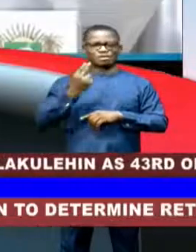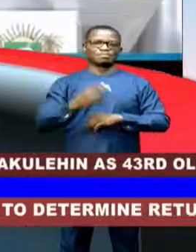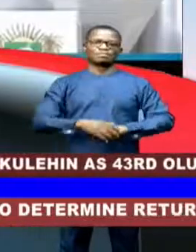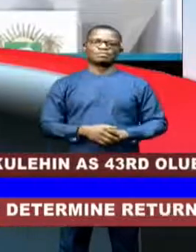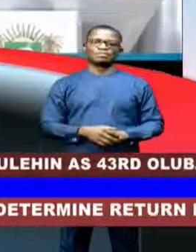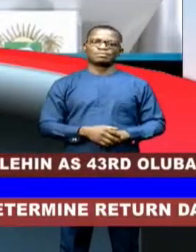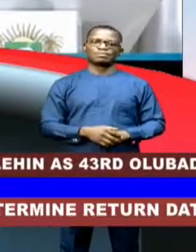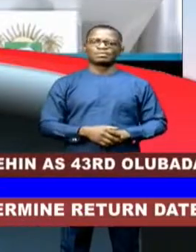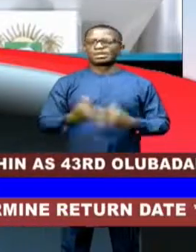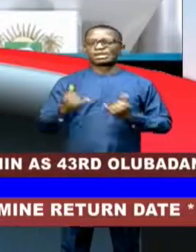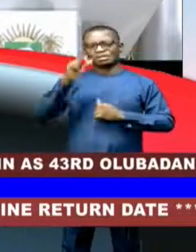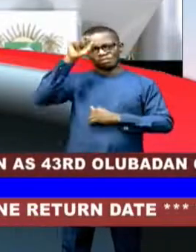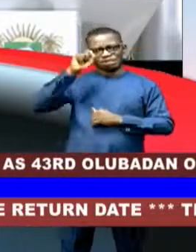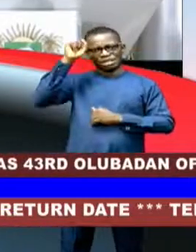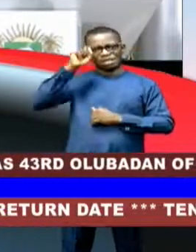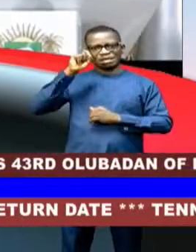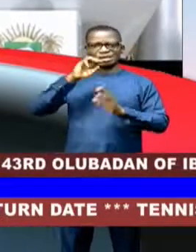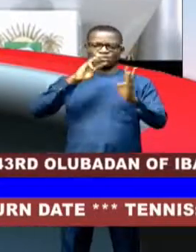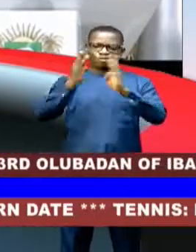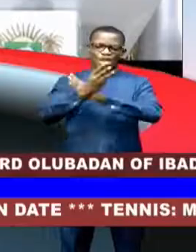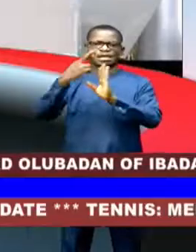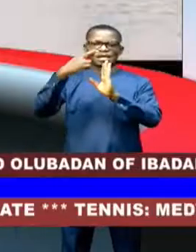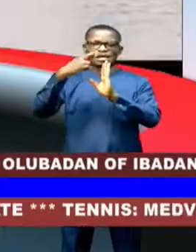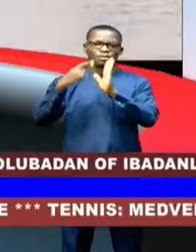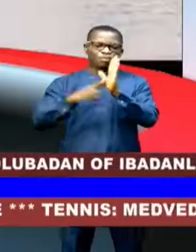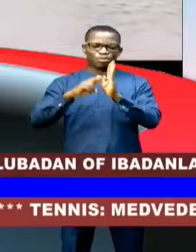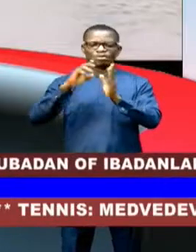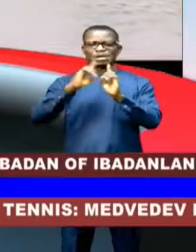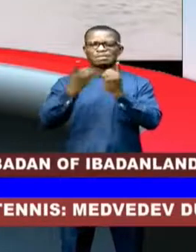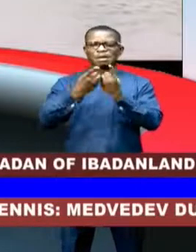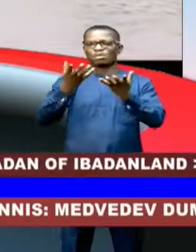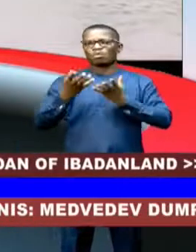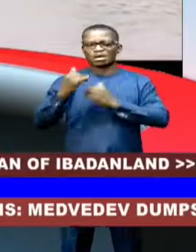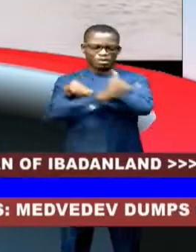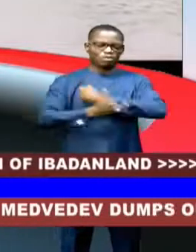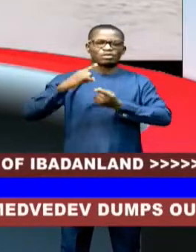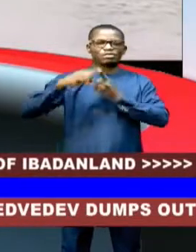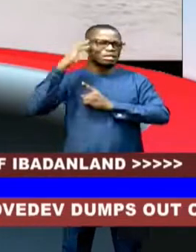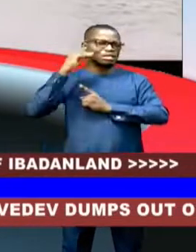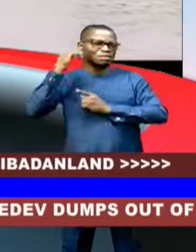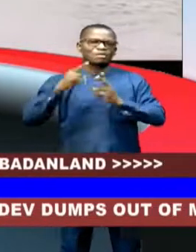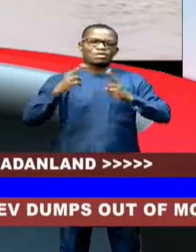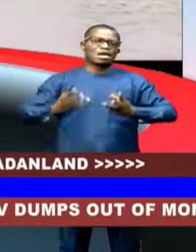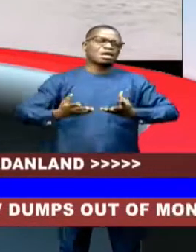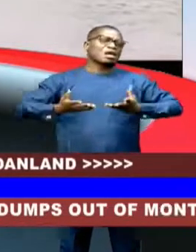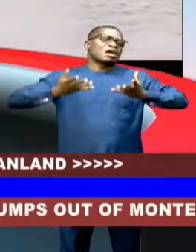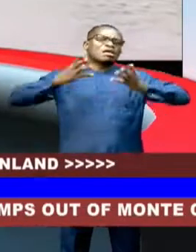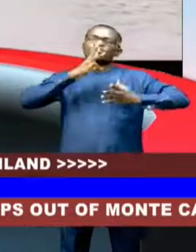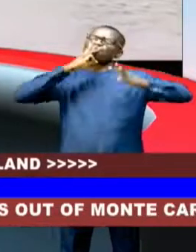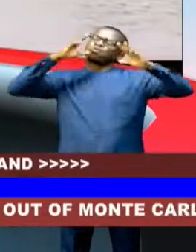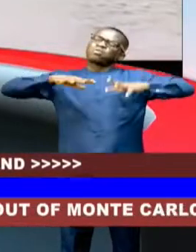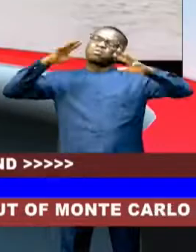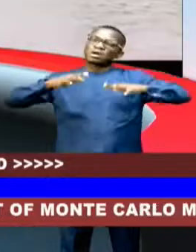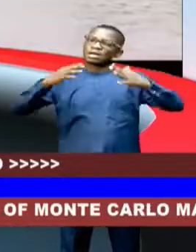Now, Kenya's Meteorological Department warns that the country is set to experience very heavy rainfall and asked